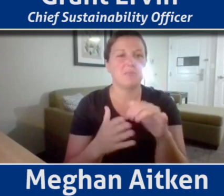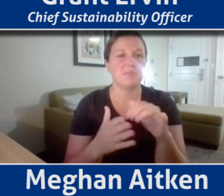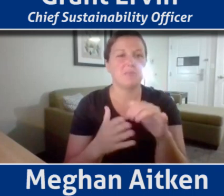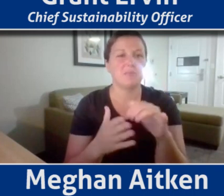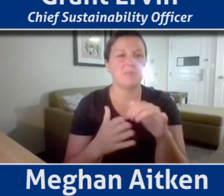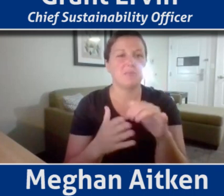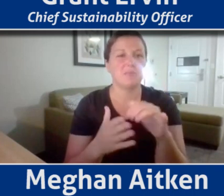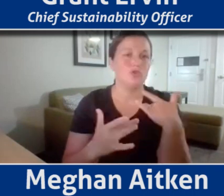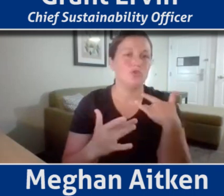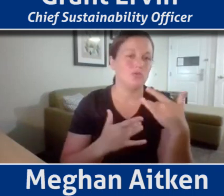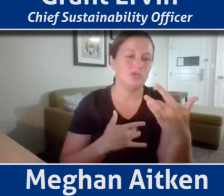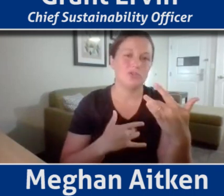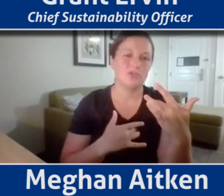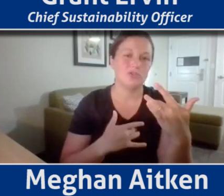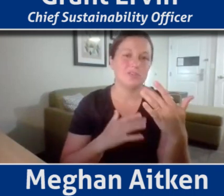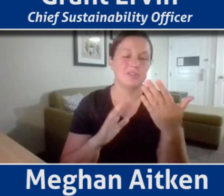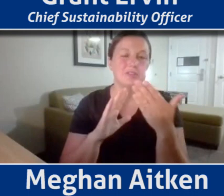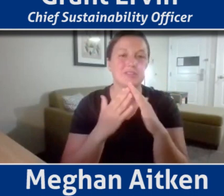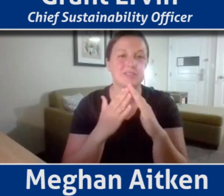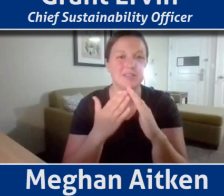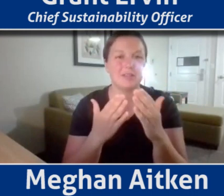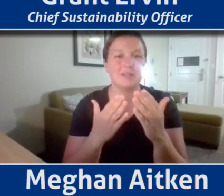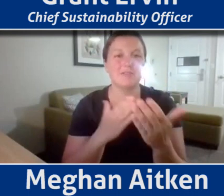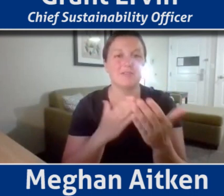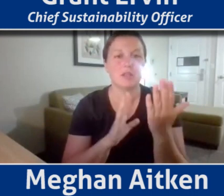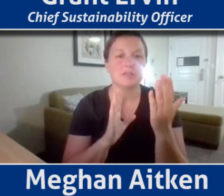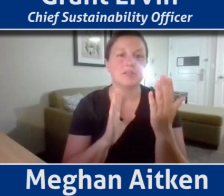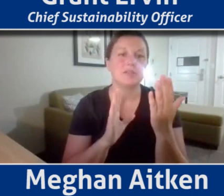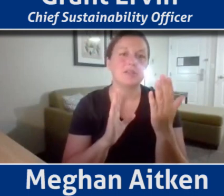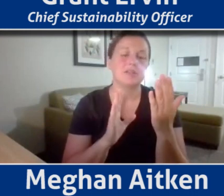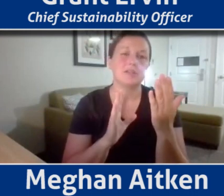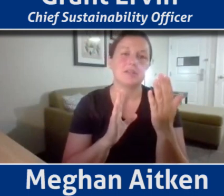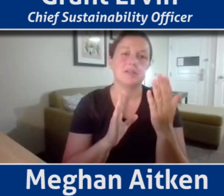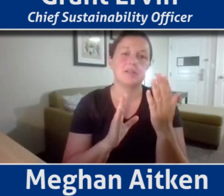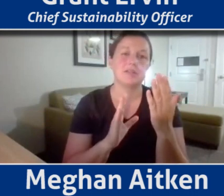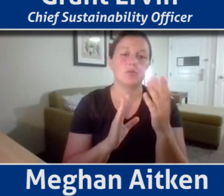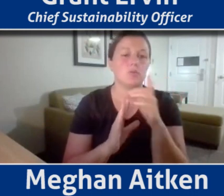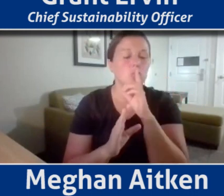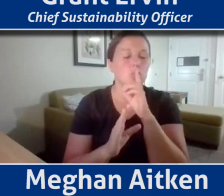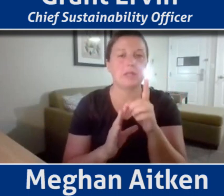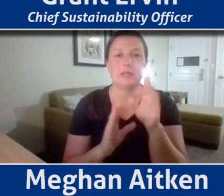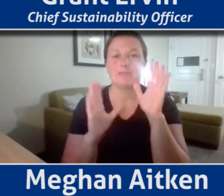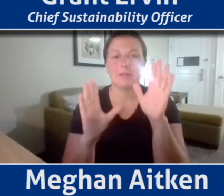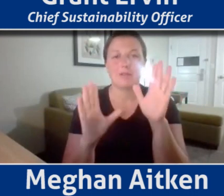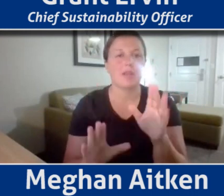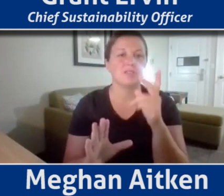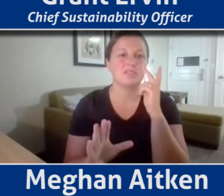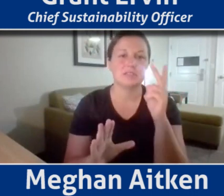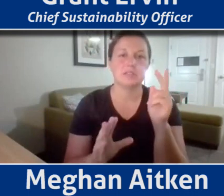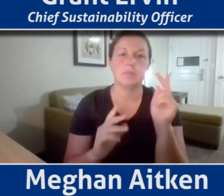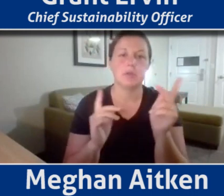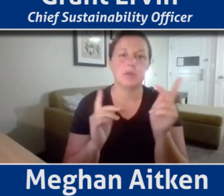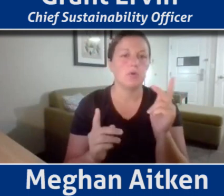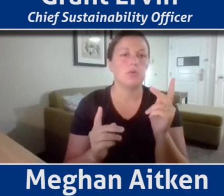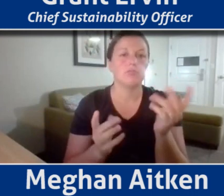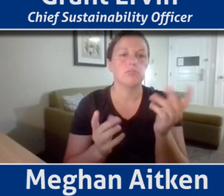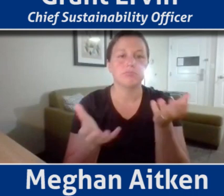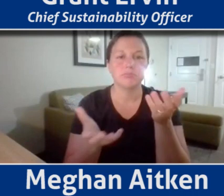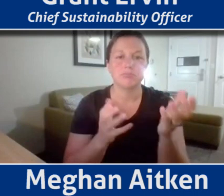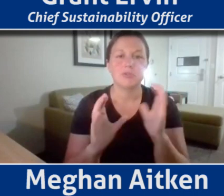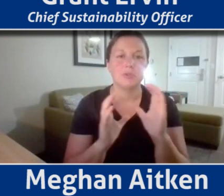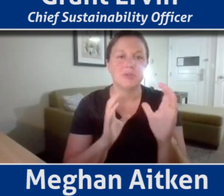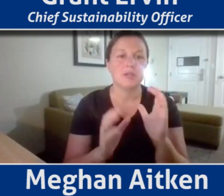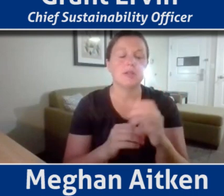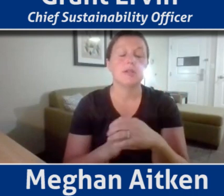for just within the city, city to authority, just within the authorities. It was fantastic. And then we're also now taking a look at